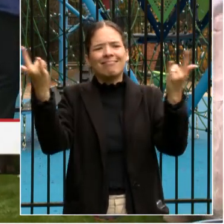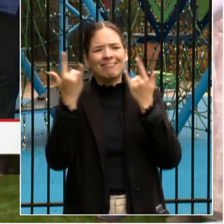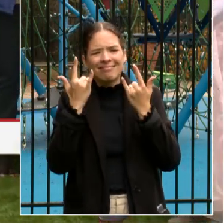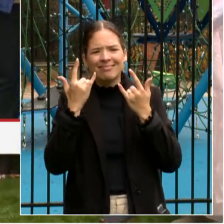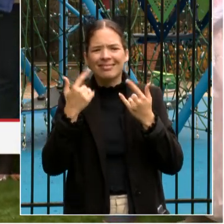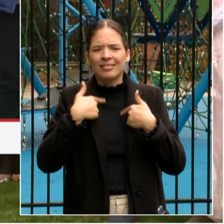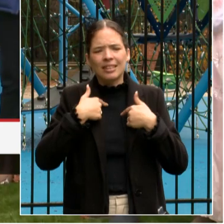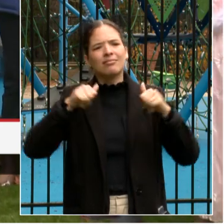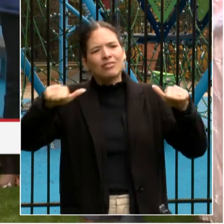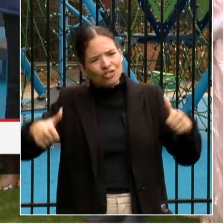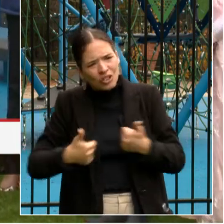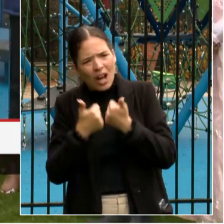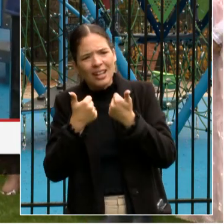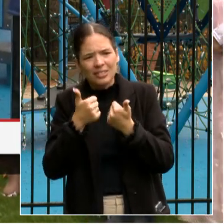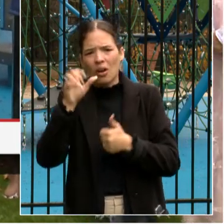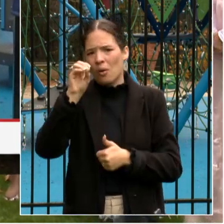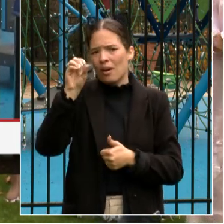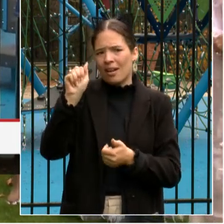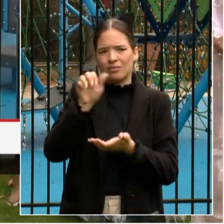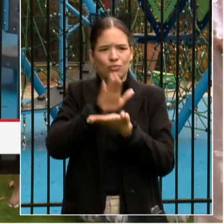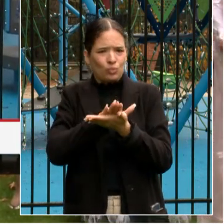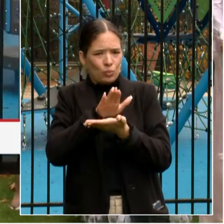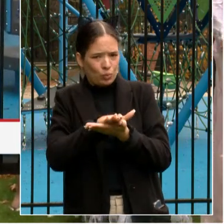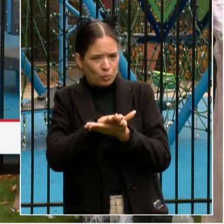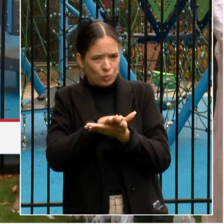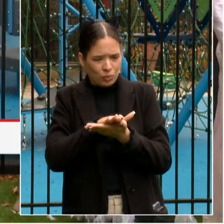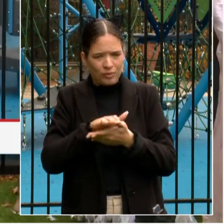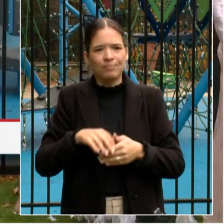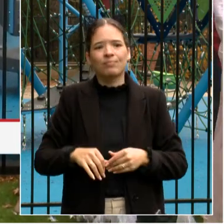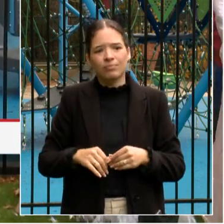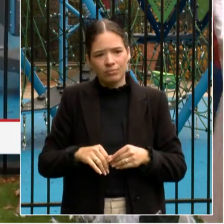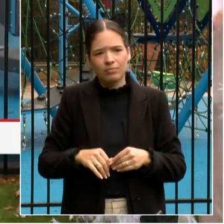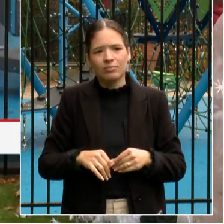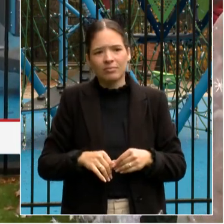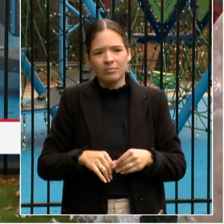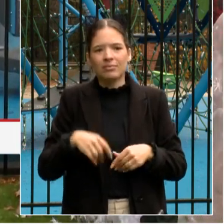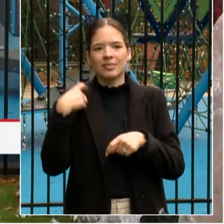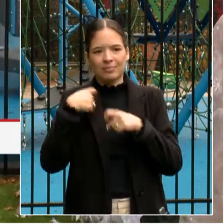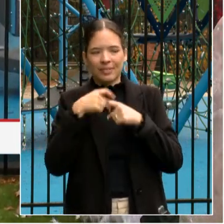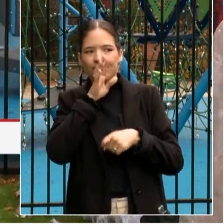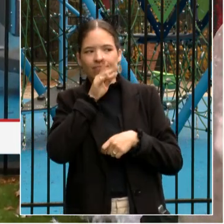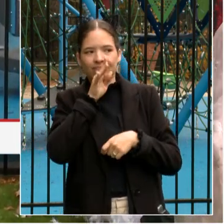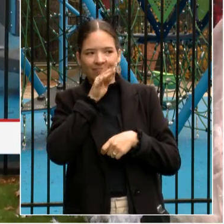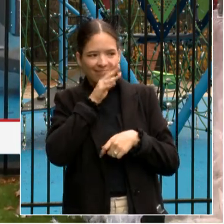at Oyster Adams. encanta ser un tigre. Woo!